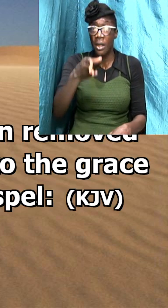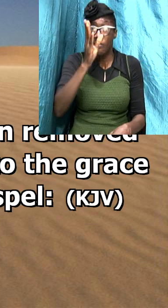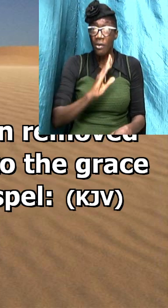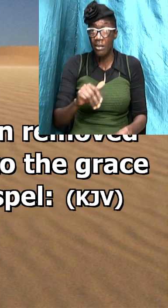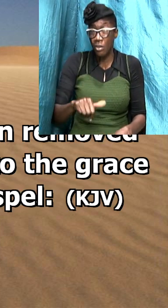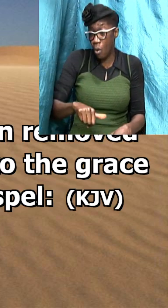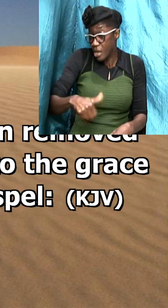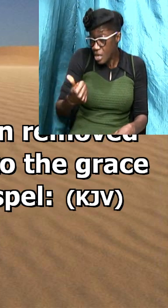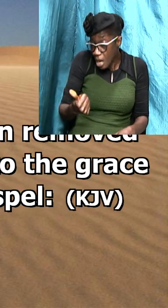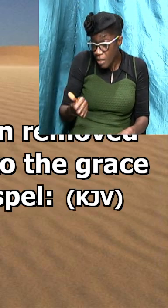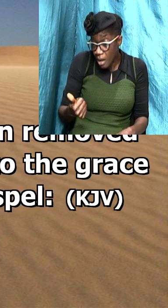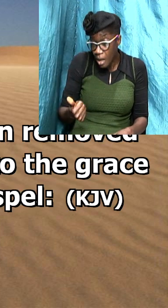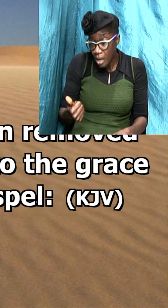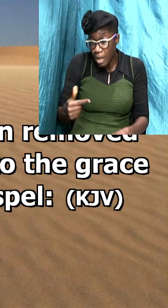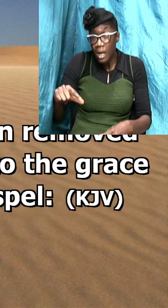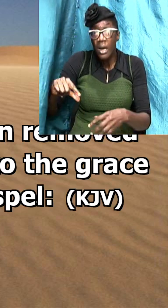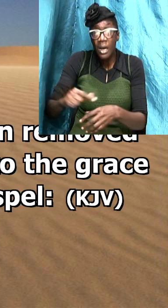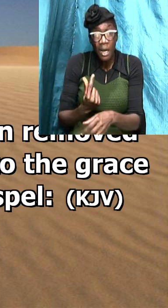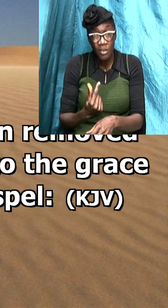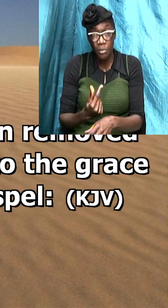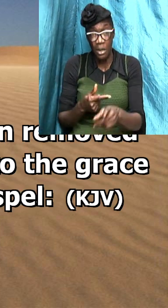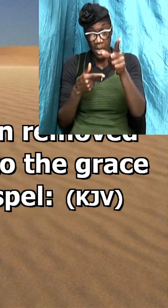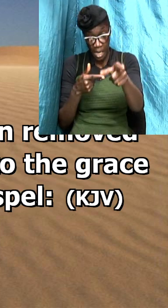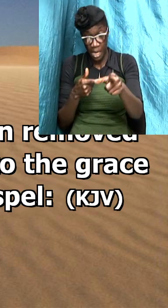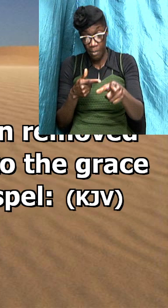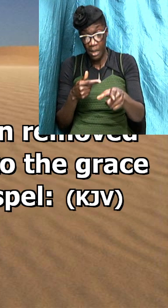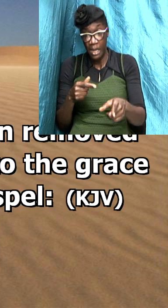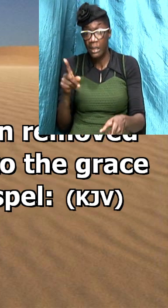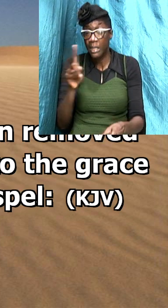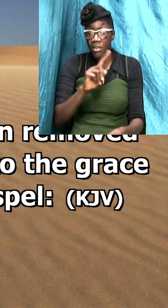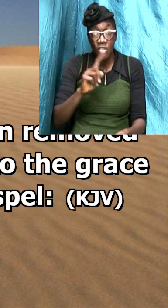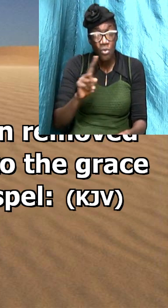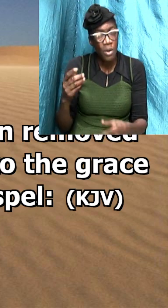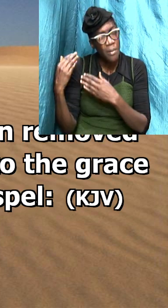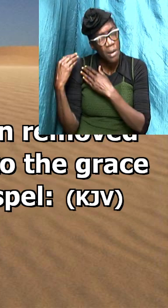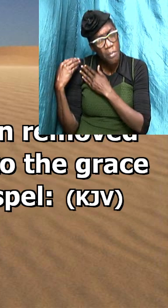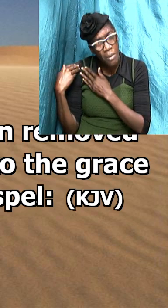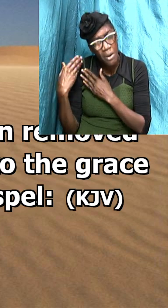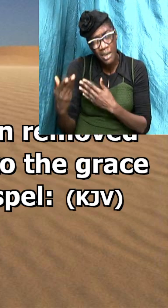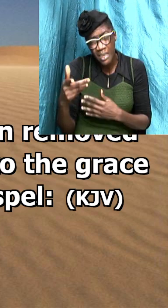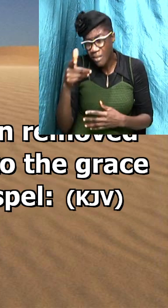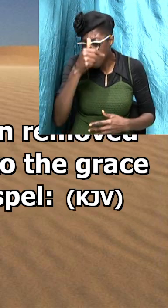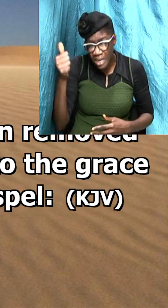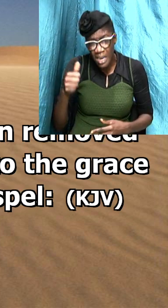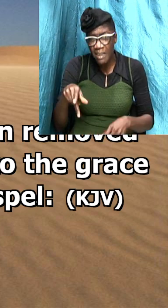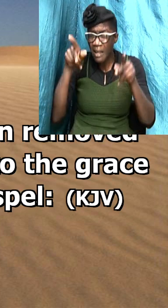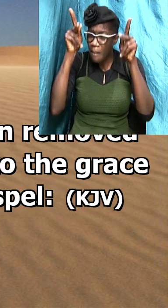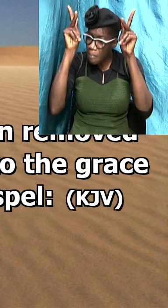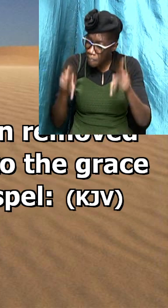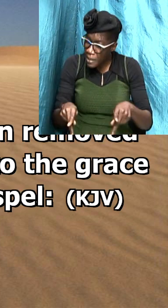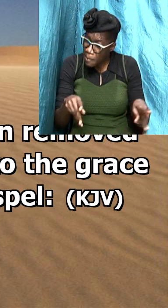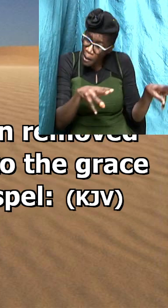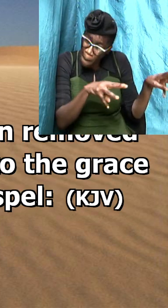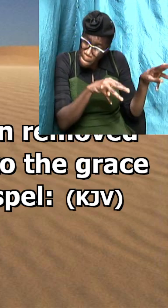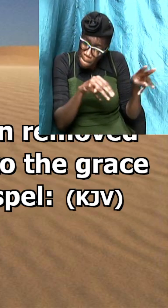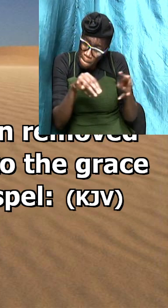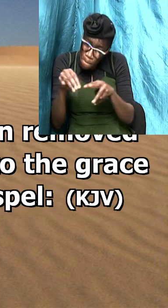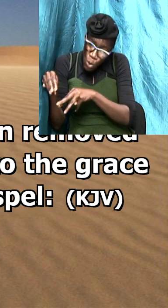like I said this is where my burden is because folks have been removed